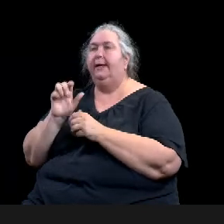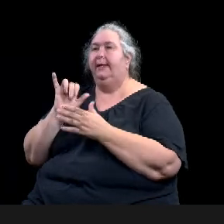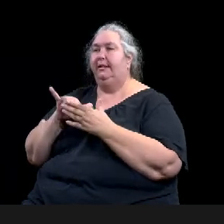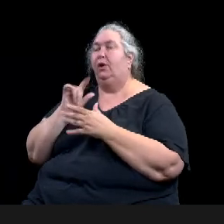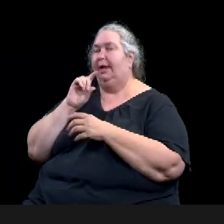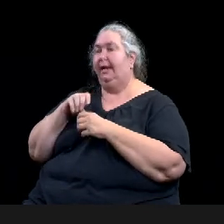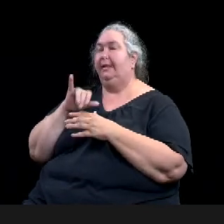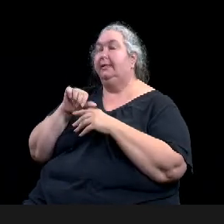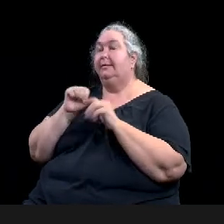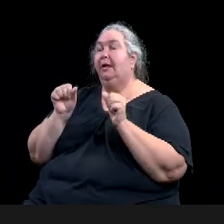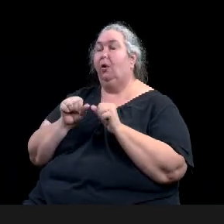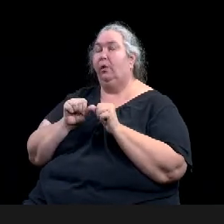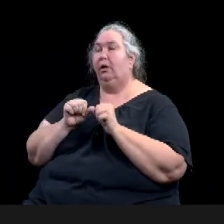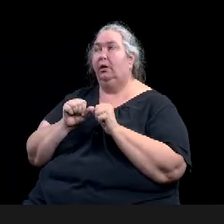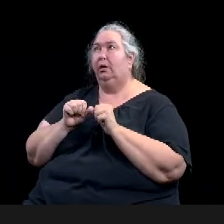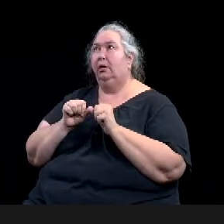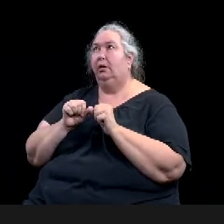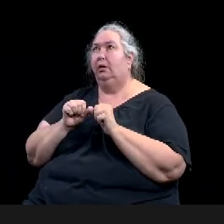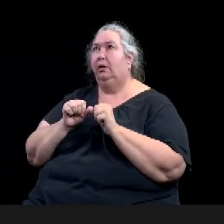area are all located there.